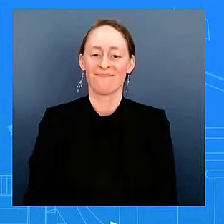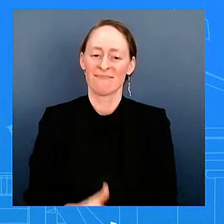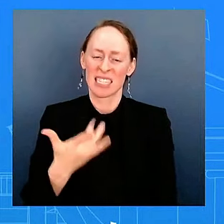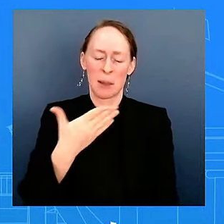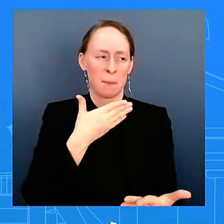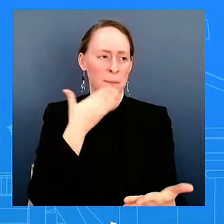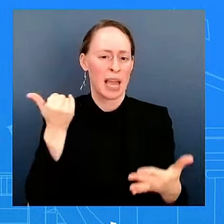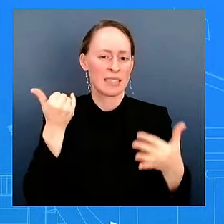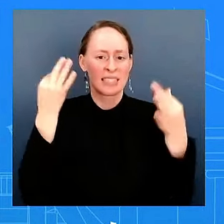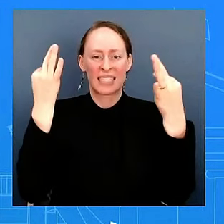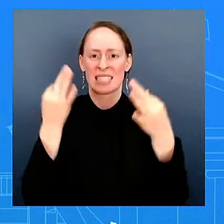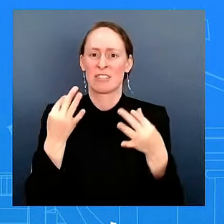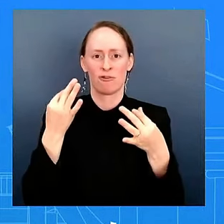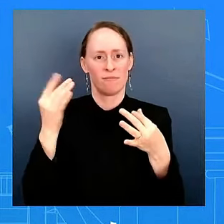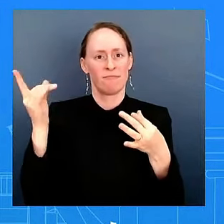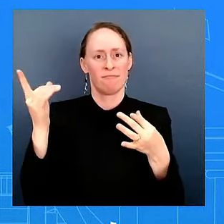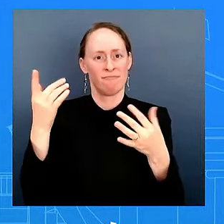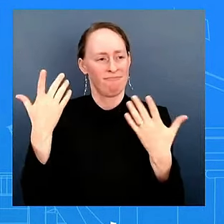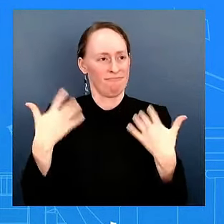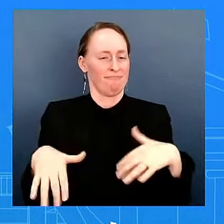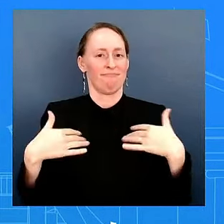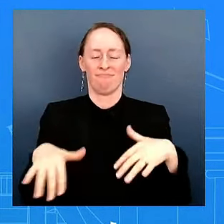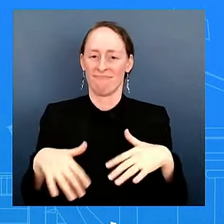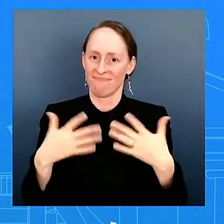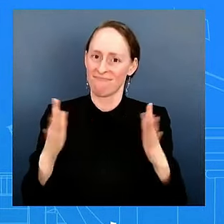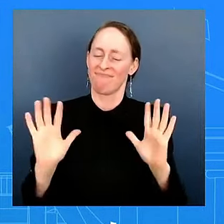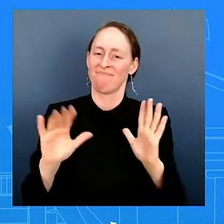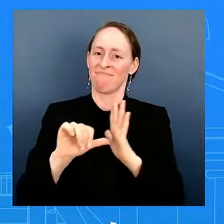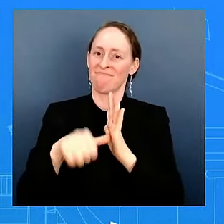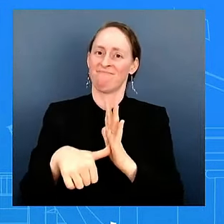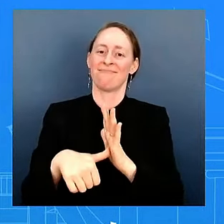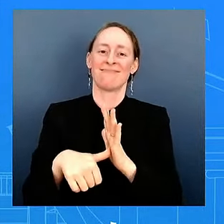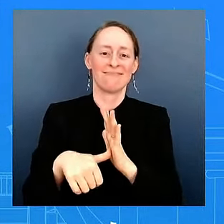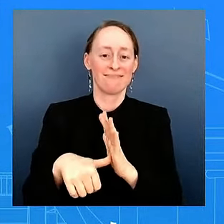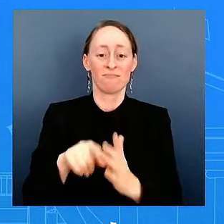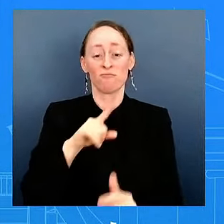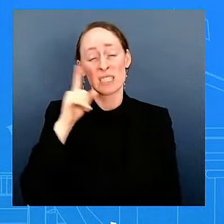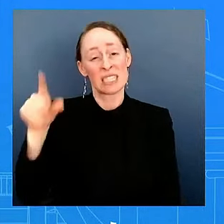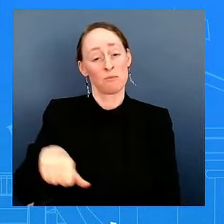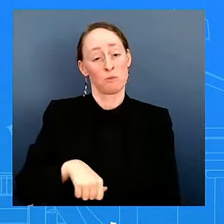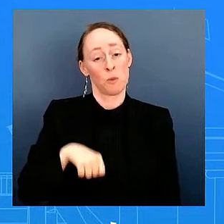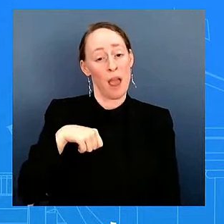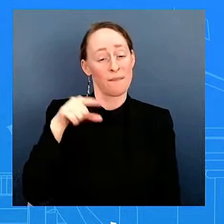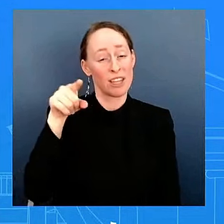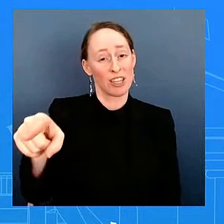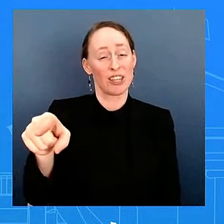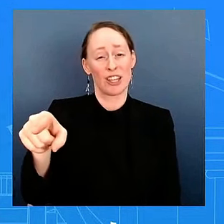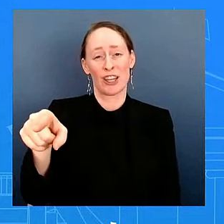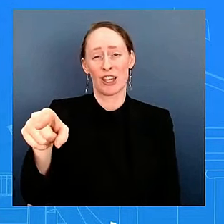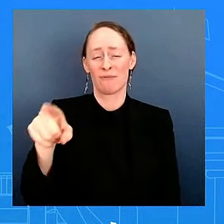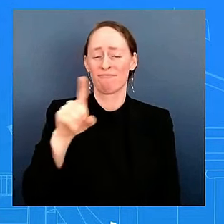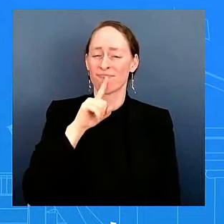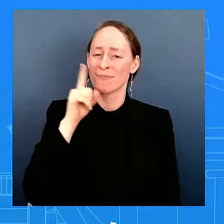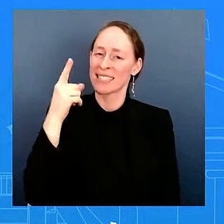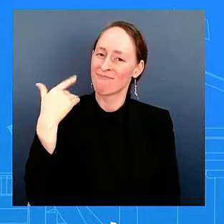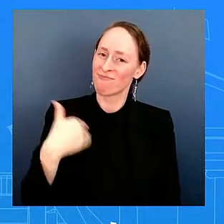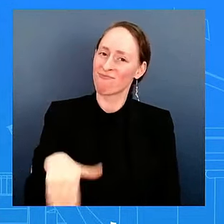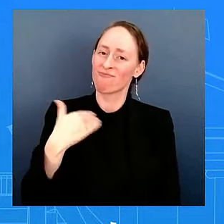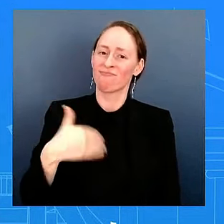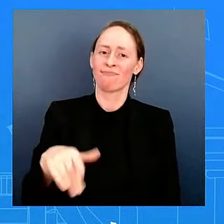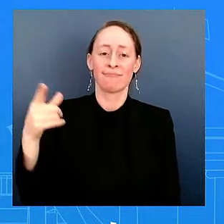he's incredibly proud of her. He believes she has the experience, the judgment, the temperament